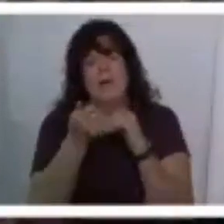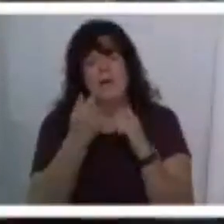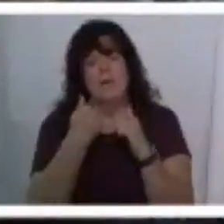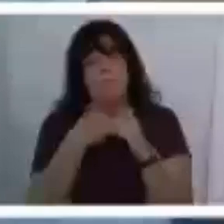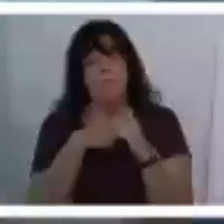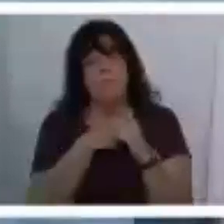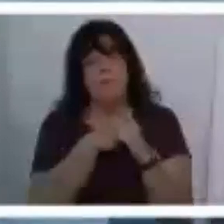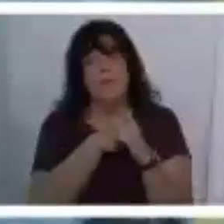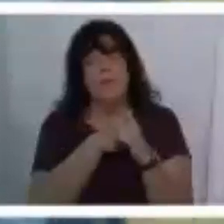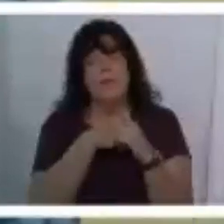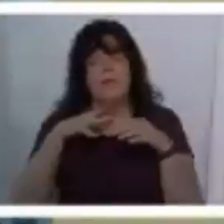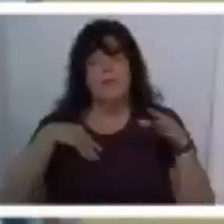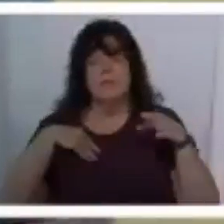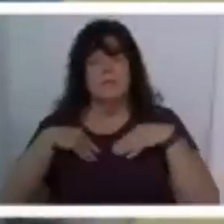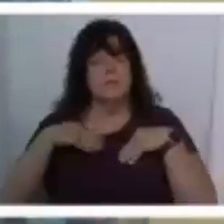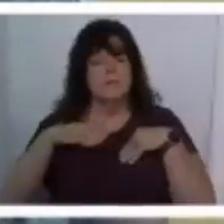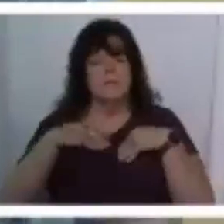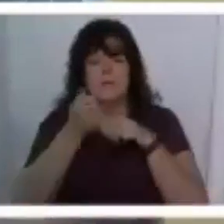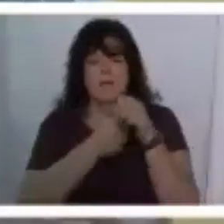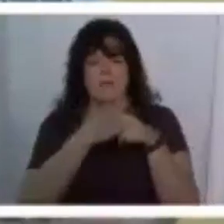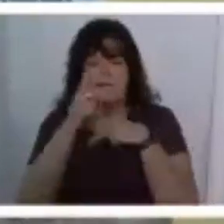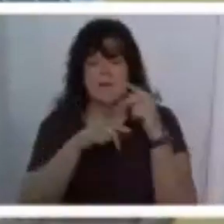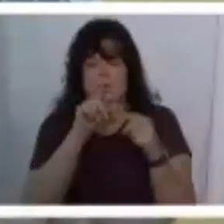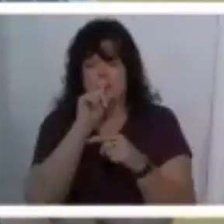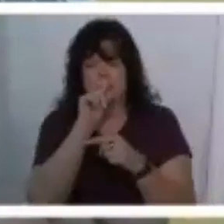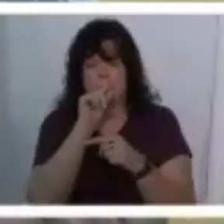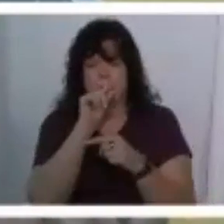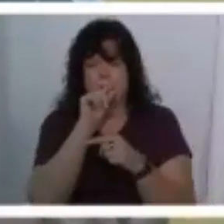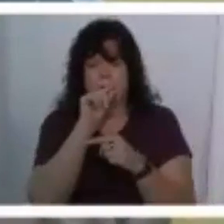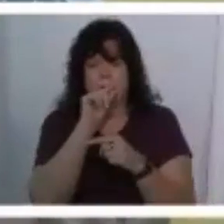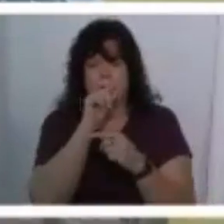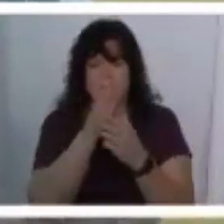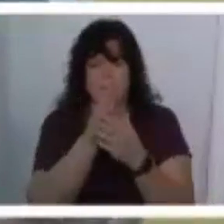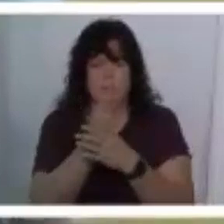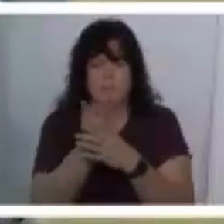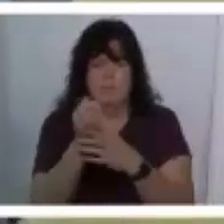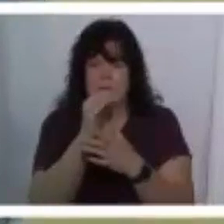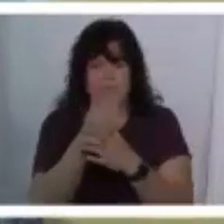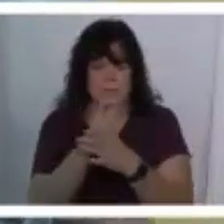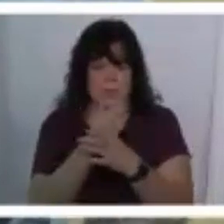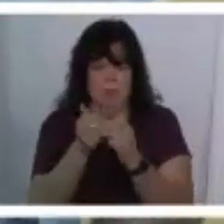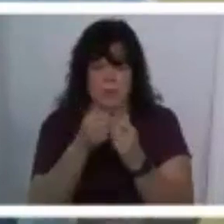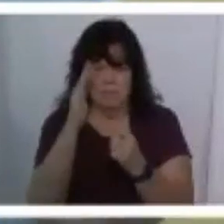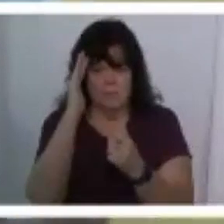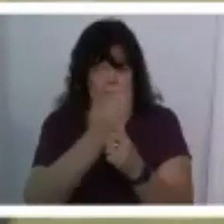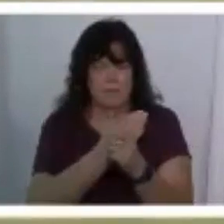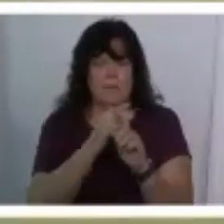accept every kind of bird here right and i'm really going through some stuff which i'm not going to share with my son but